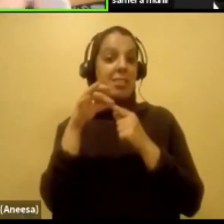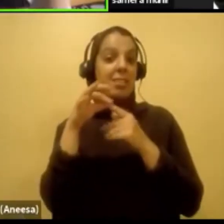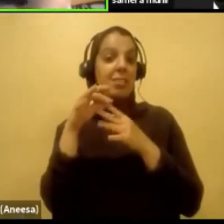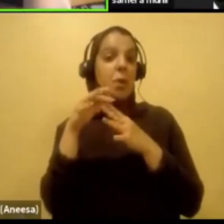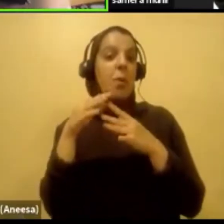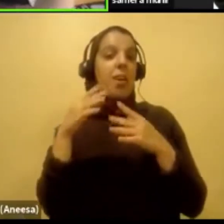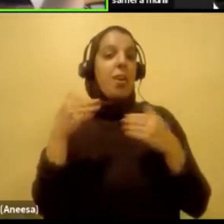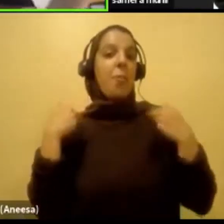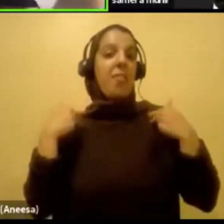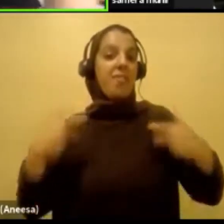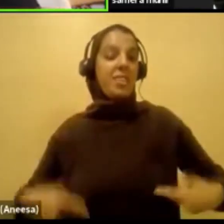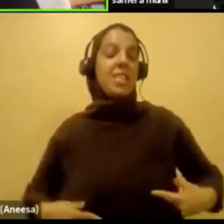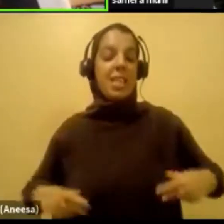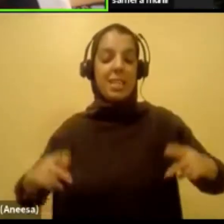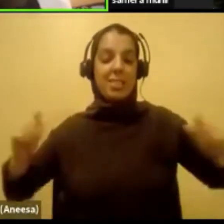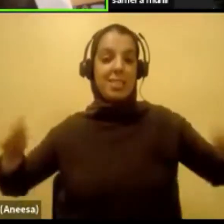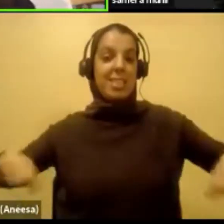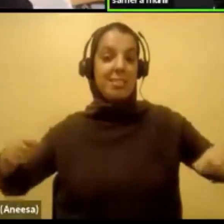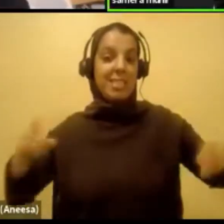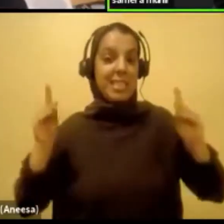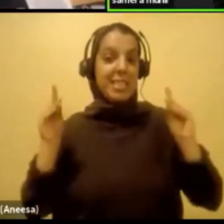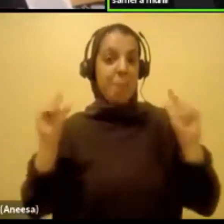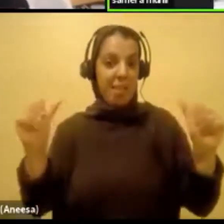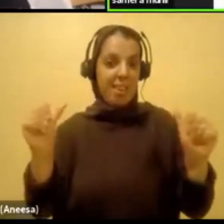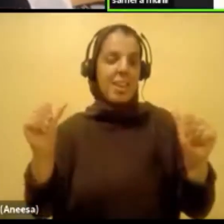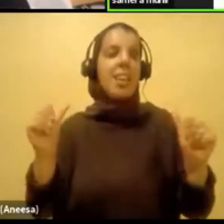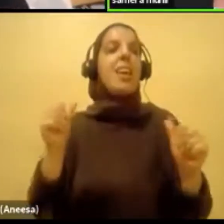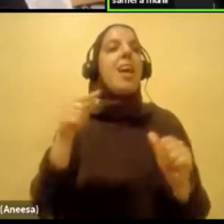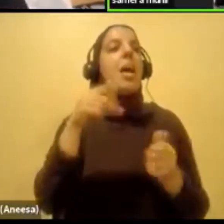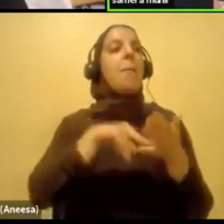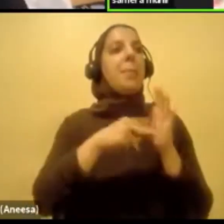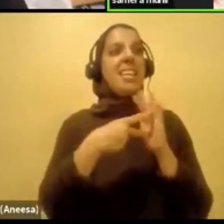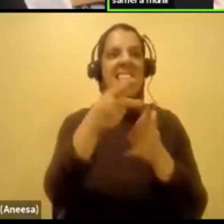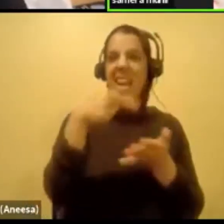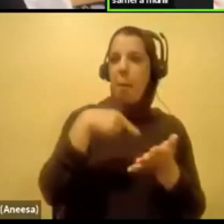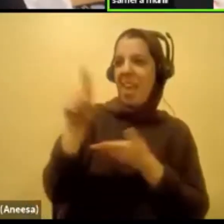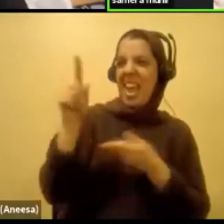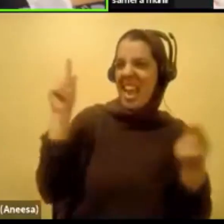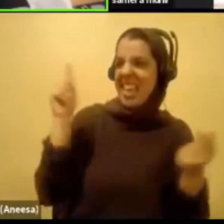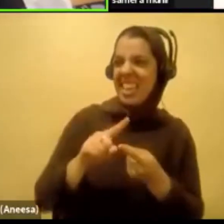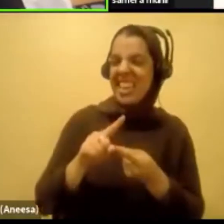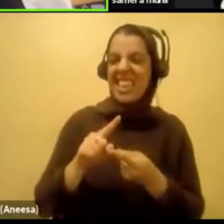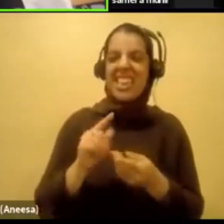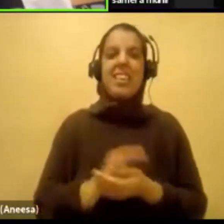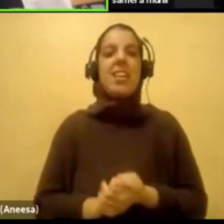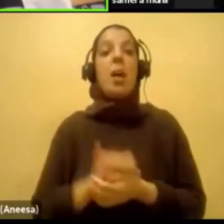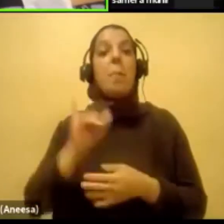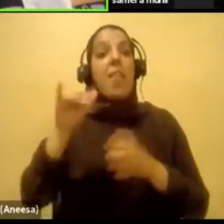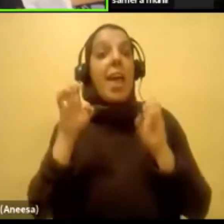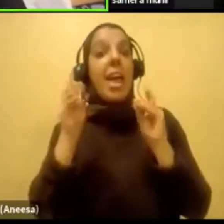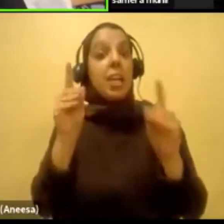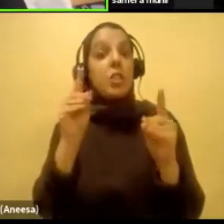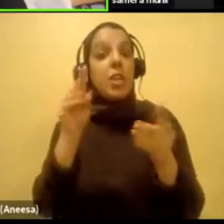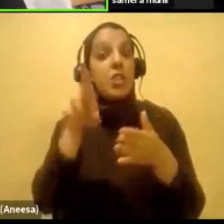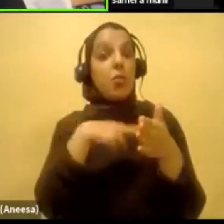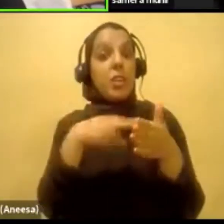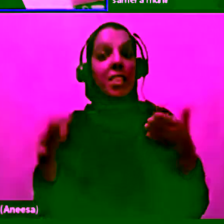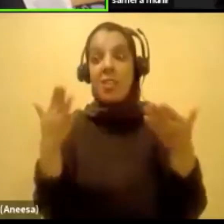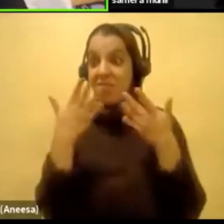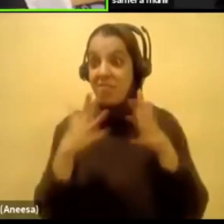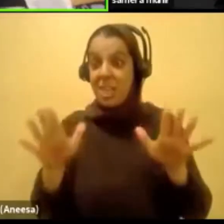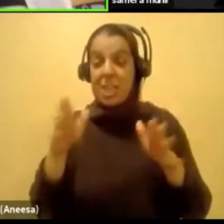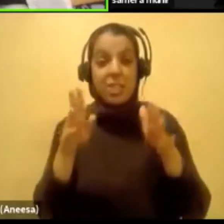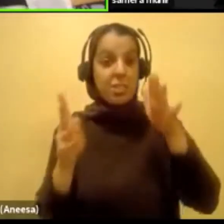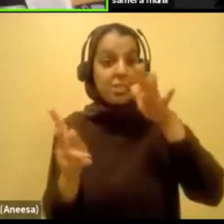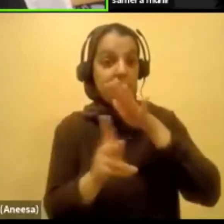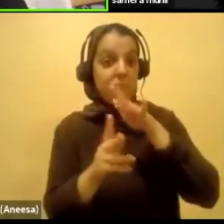good riddance to them. Whatever. But the educational racism didn't end in primary school. It followed me in high